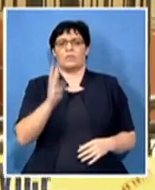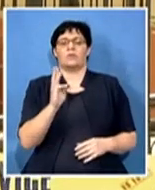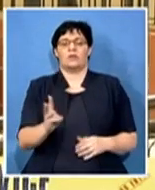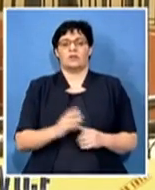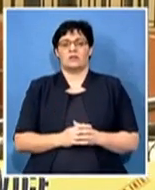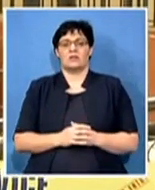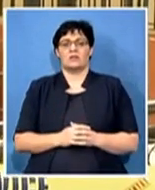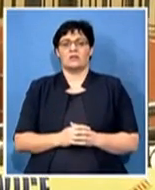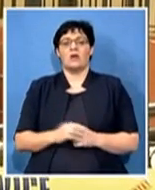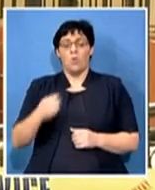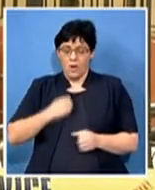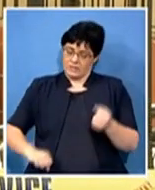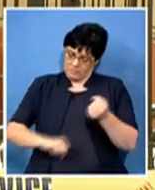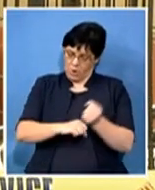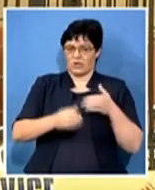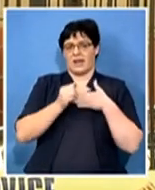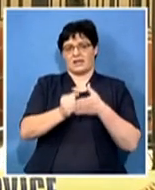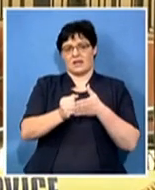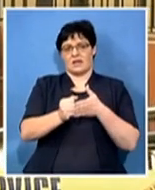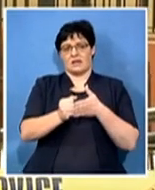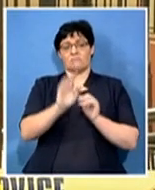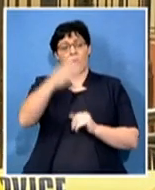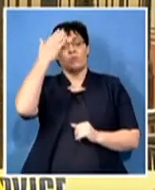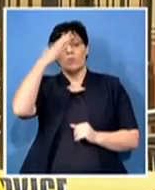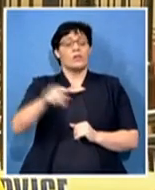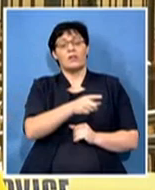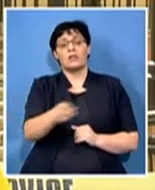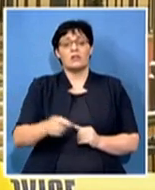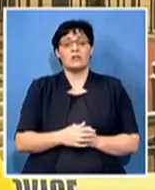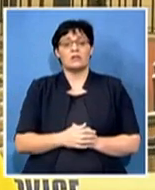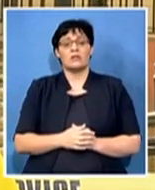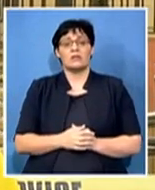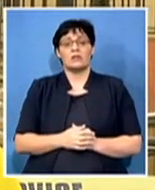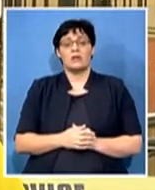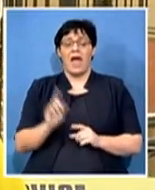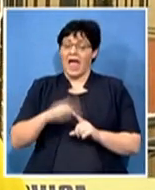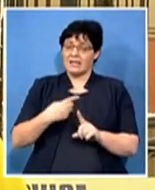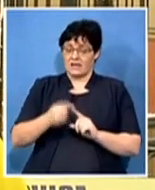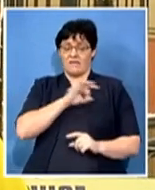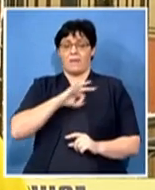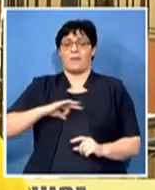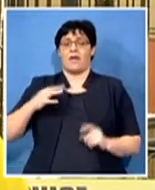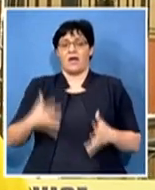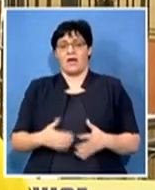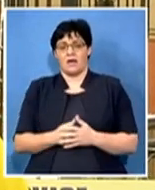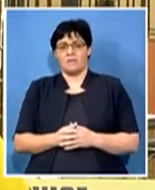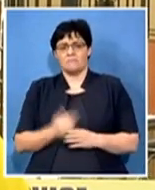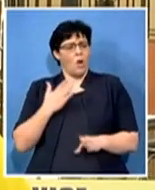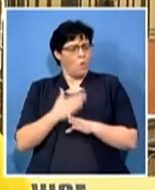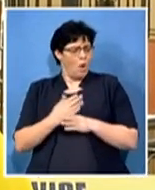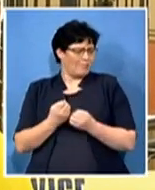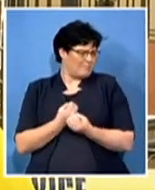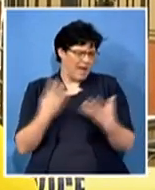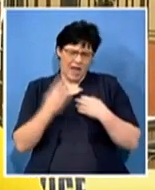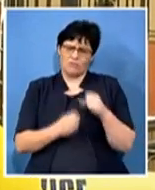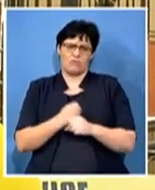far as you know, the executive mayor, I've worked with her for many years. She has never been corrupt, and we still maintain